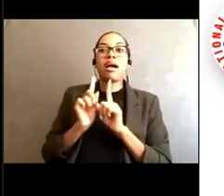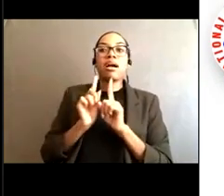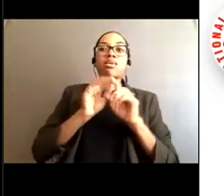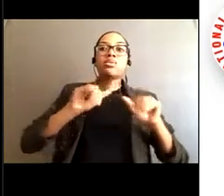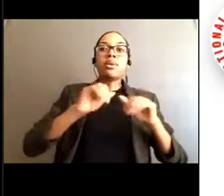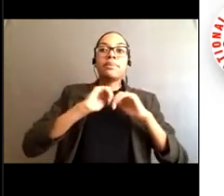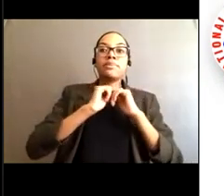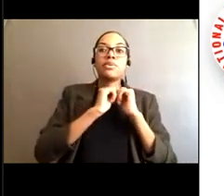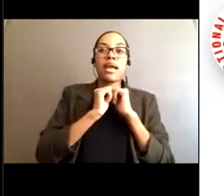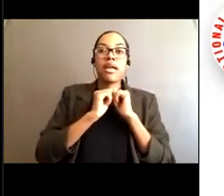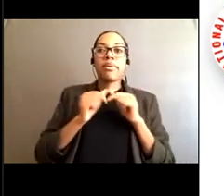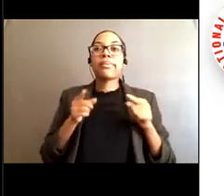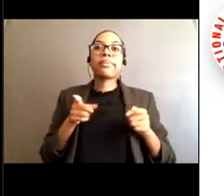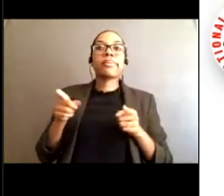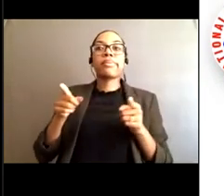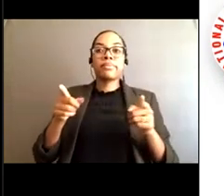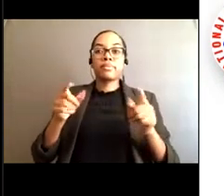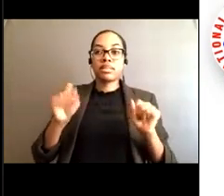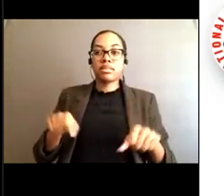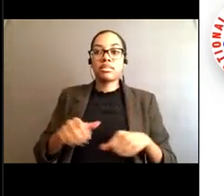trouble and can get help